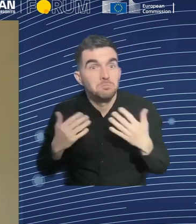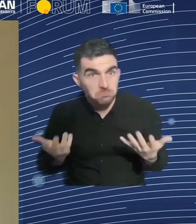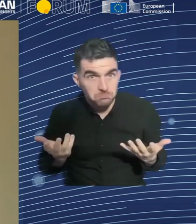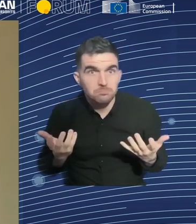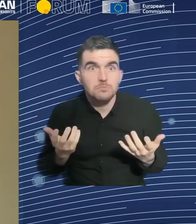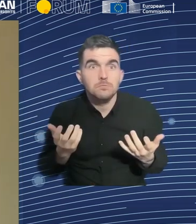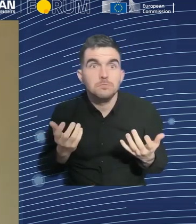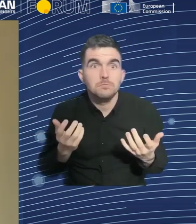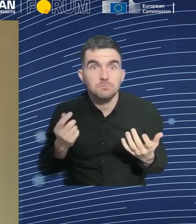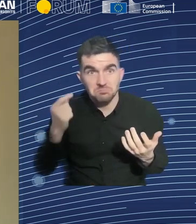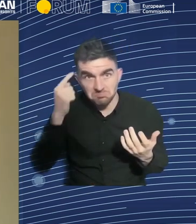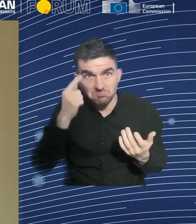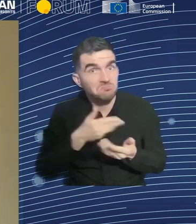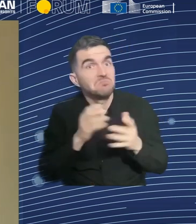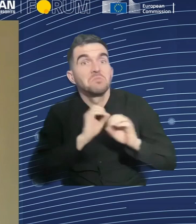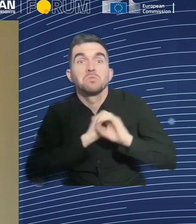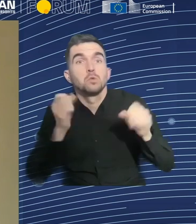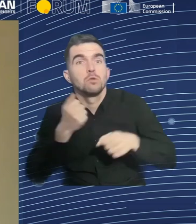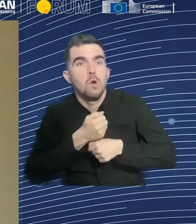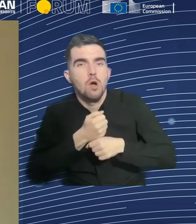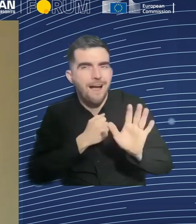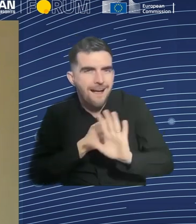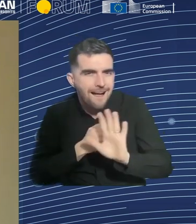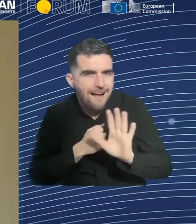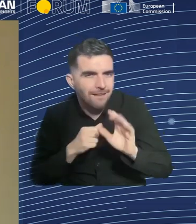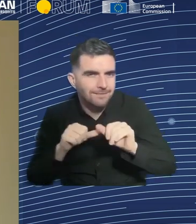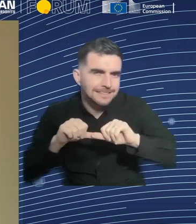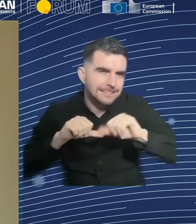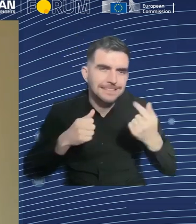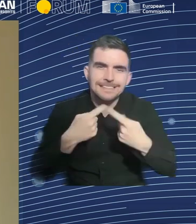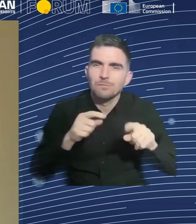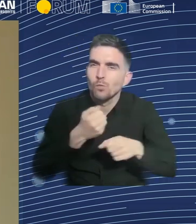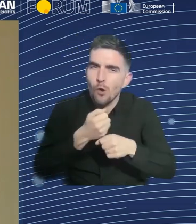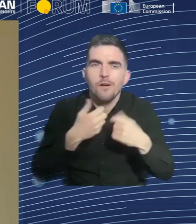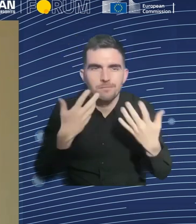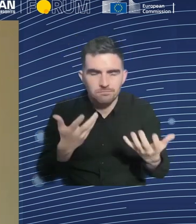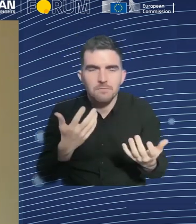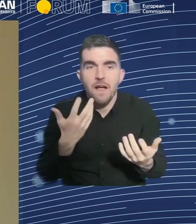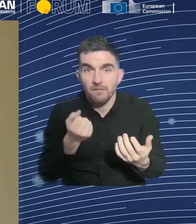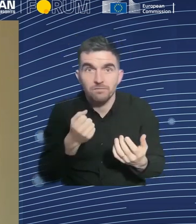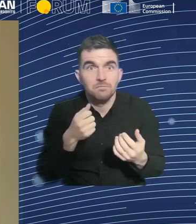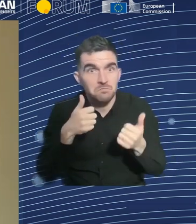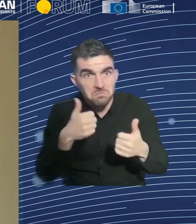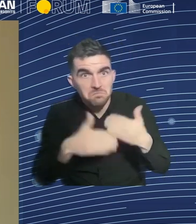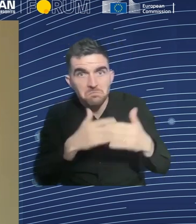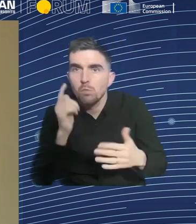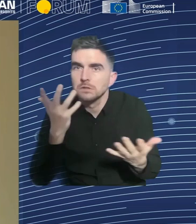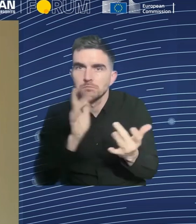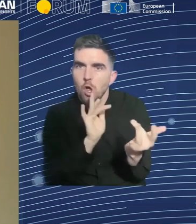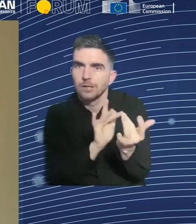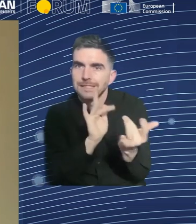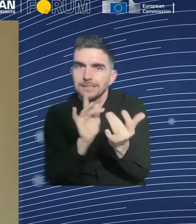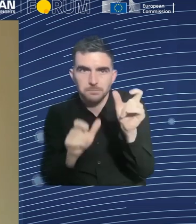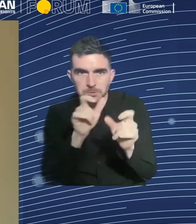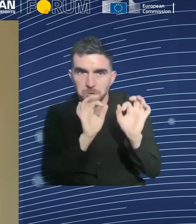unable to see. So often, for example, the welding robots don't have